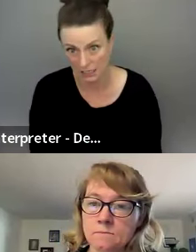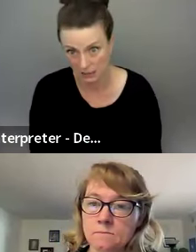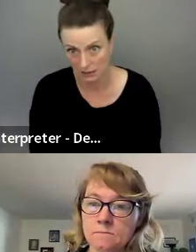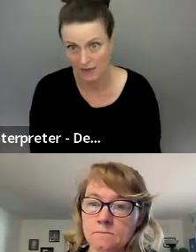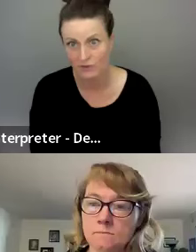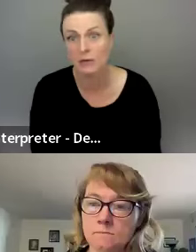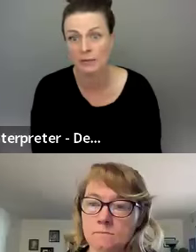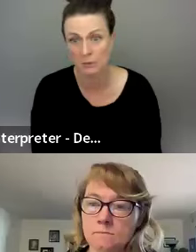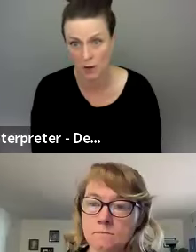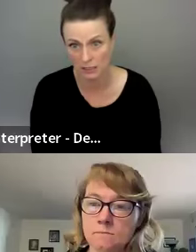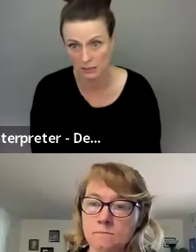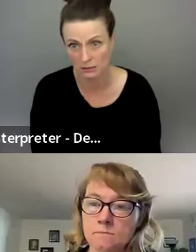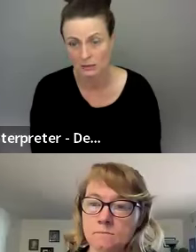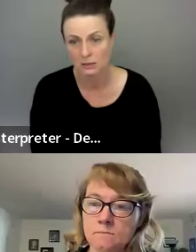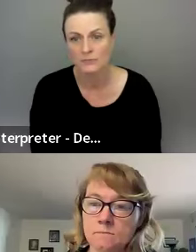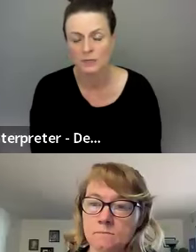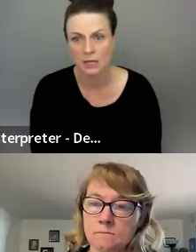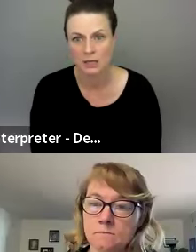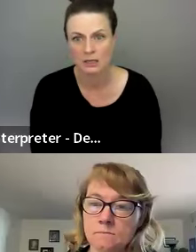and wait, have them come in and wait.